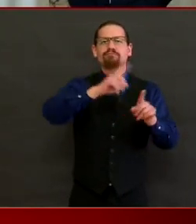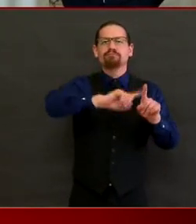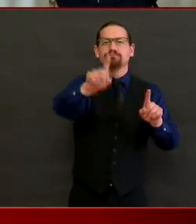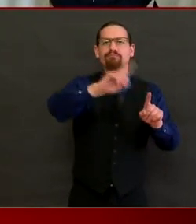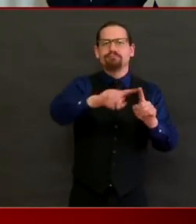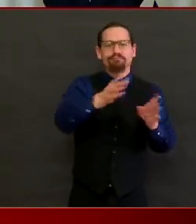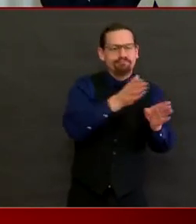thank you. Have a good day.